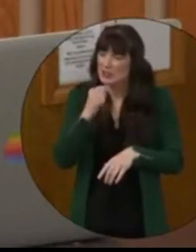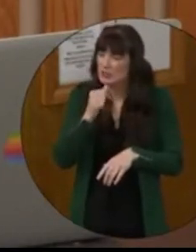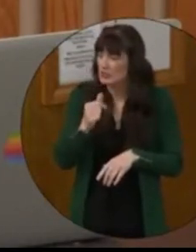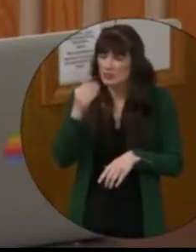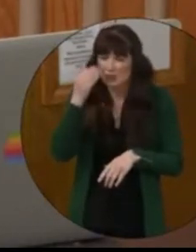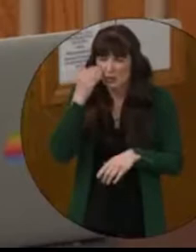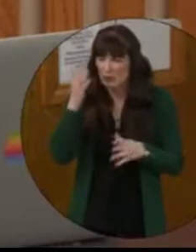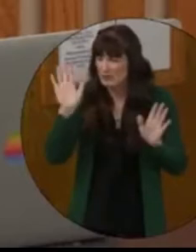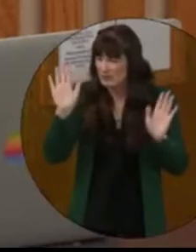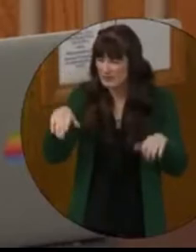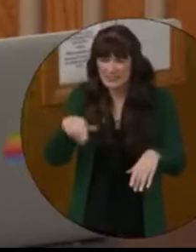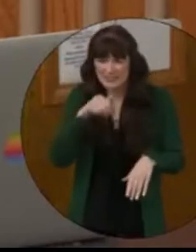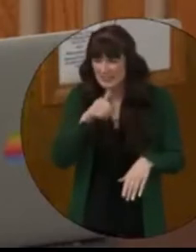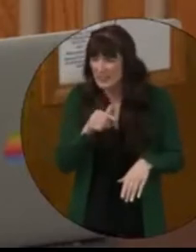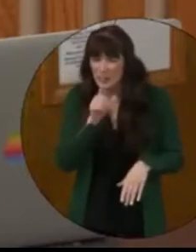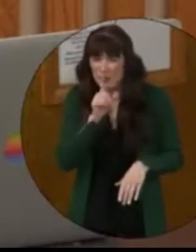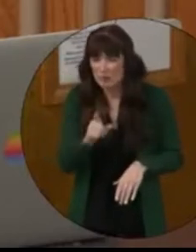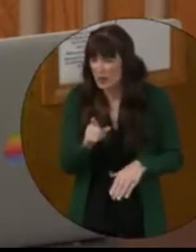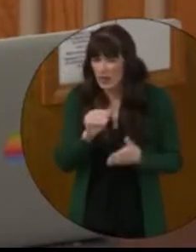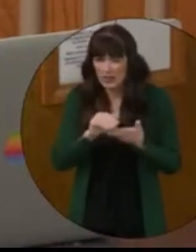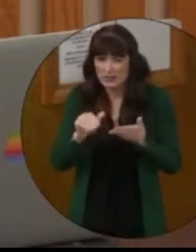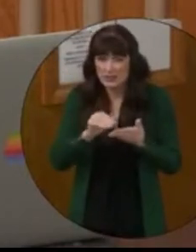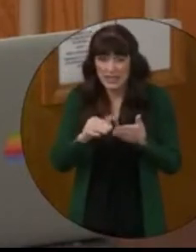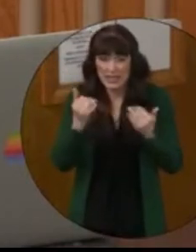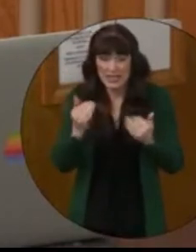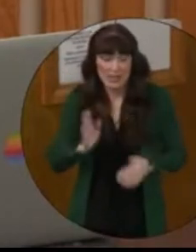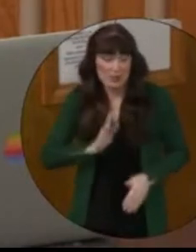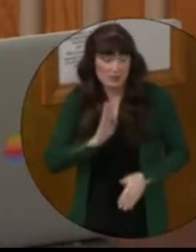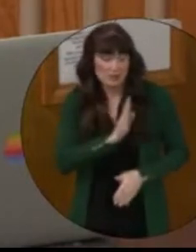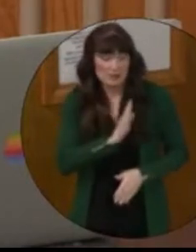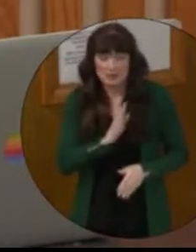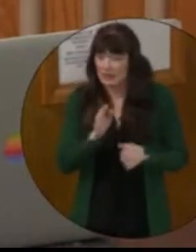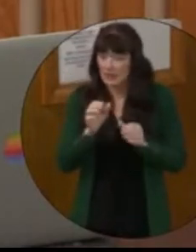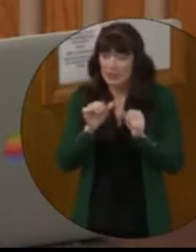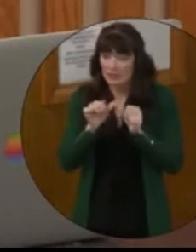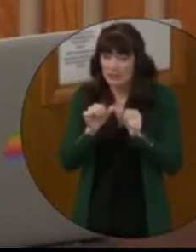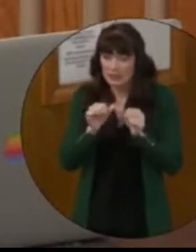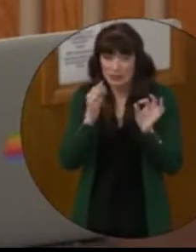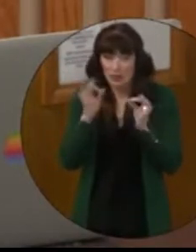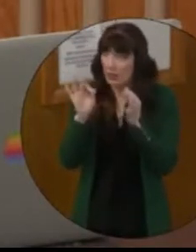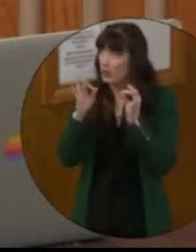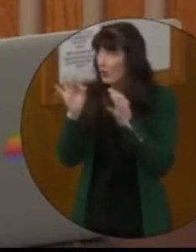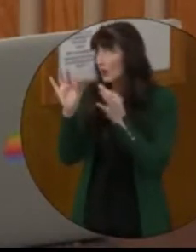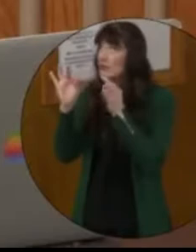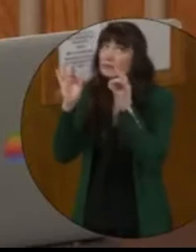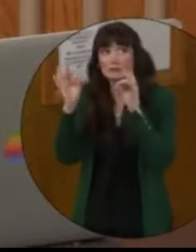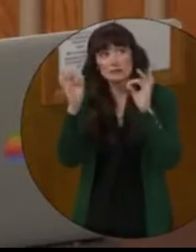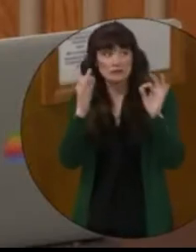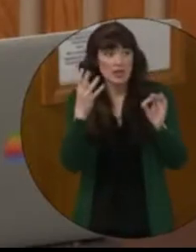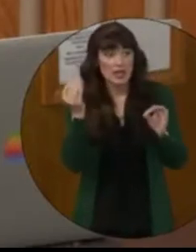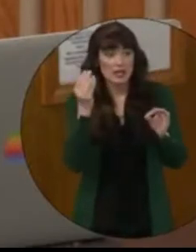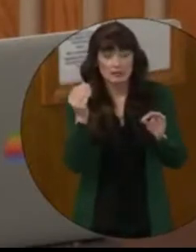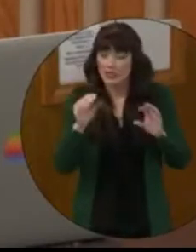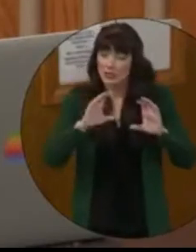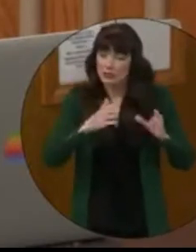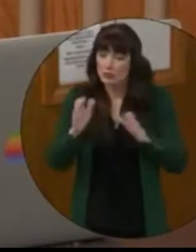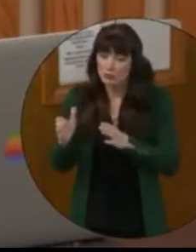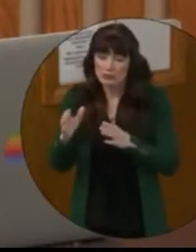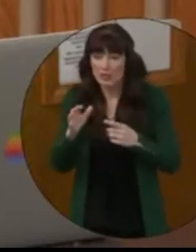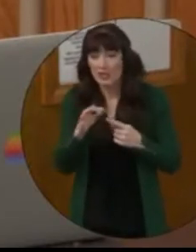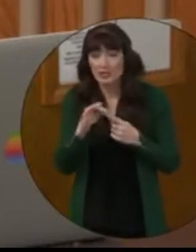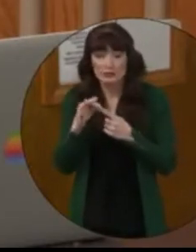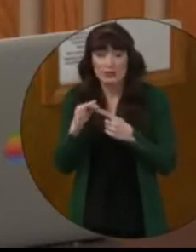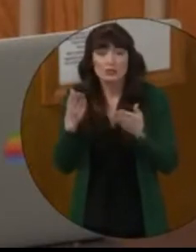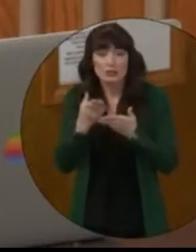excuse. This has led to a board that is consistently distracted by external groups and special interests, while the foundational